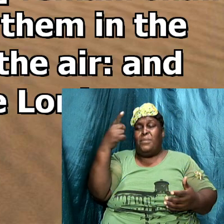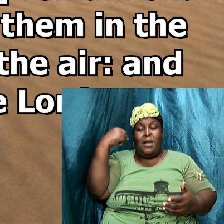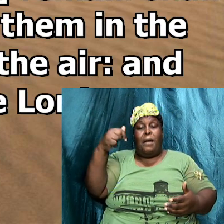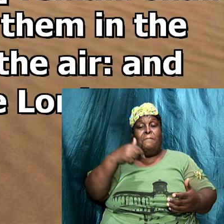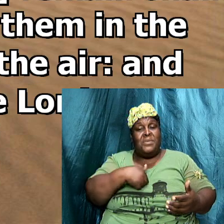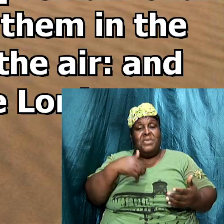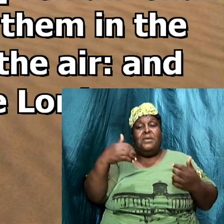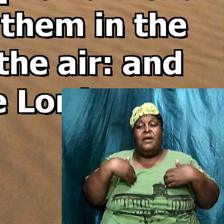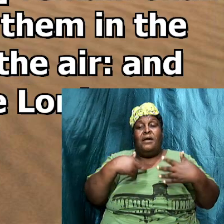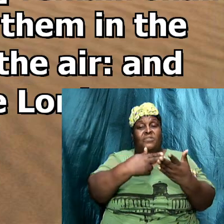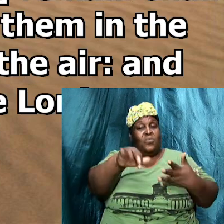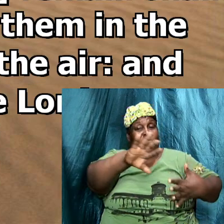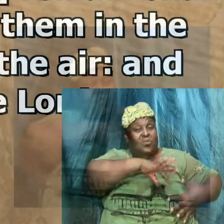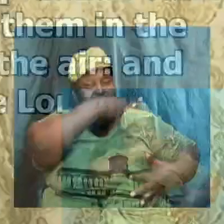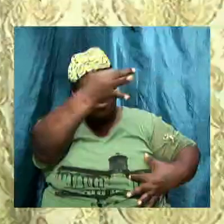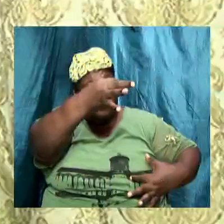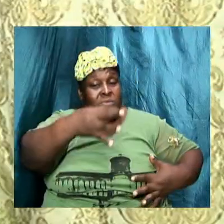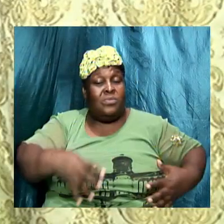Spirit